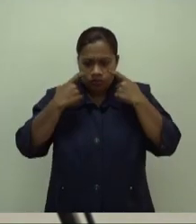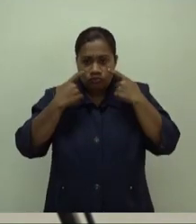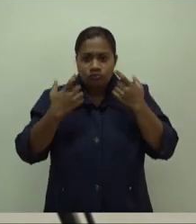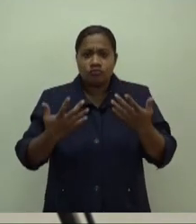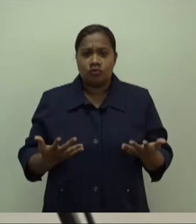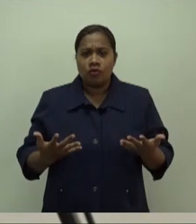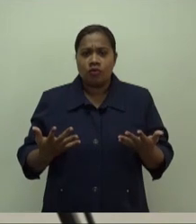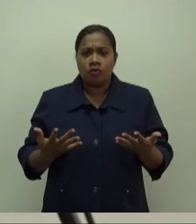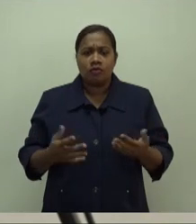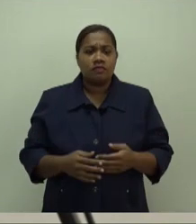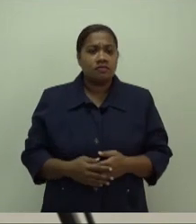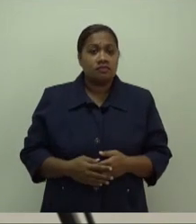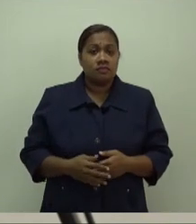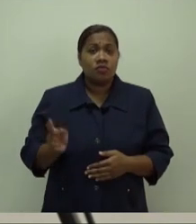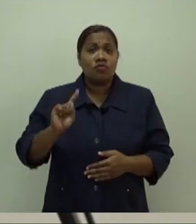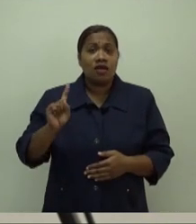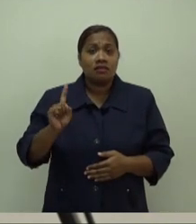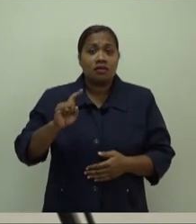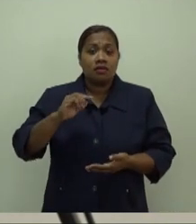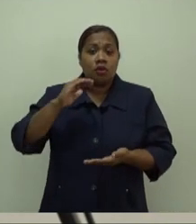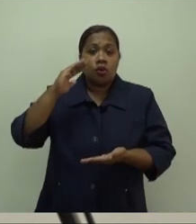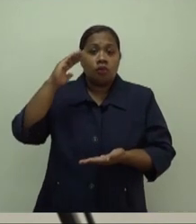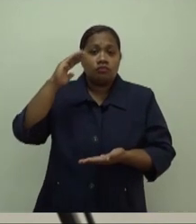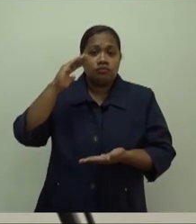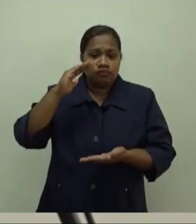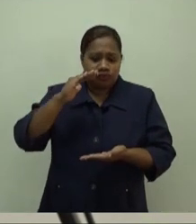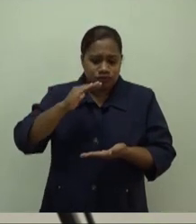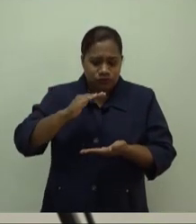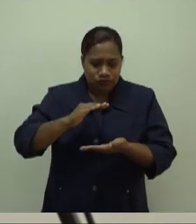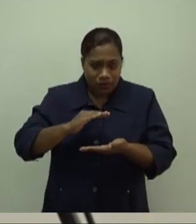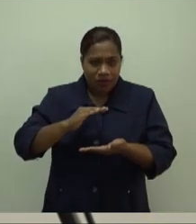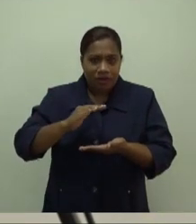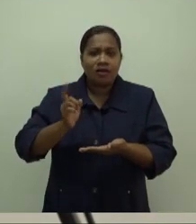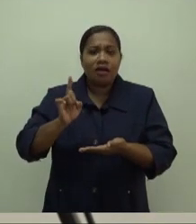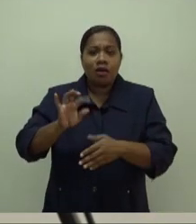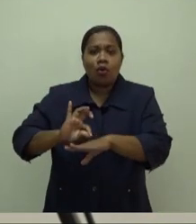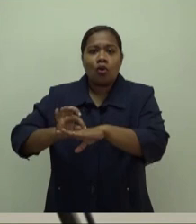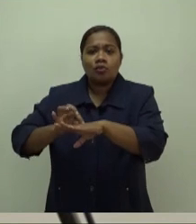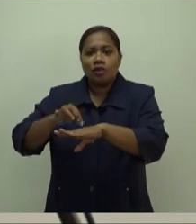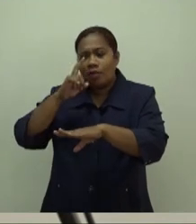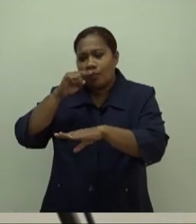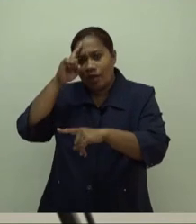decrease in the amount of admissions related to COVID-19.